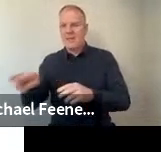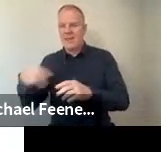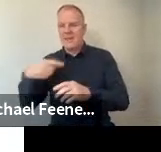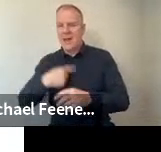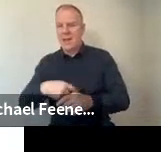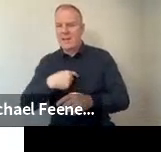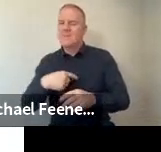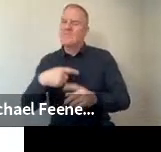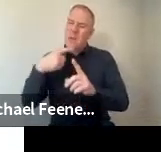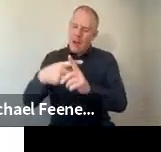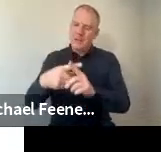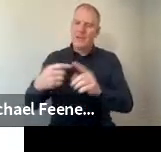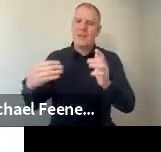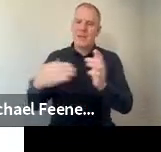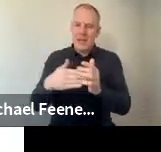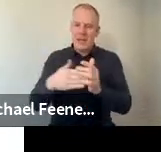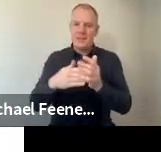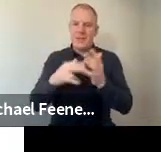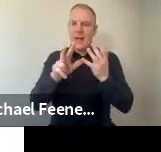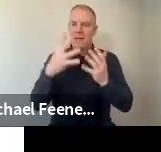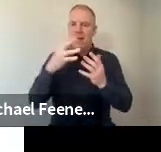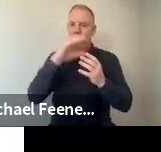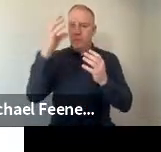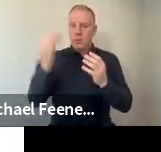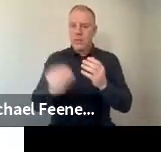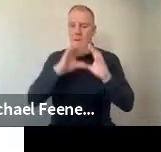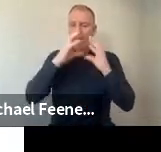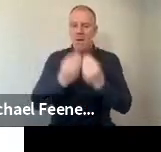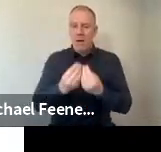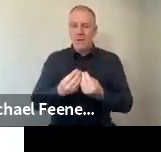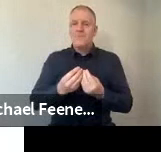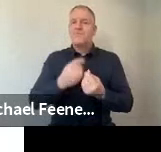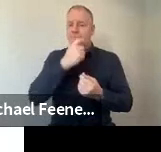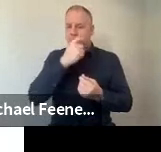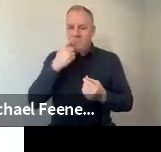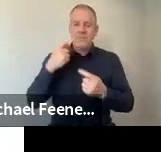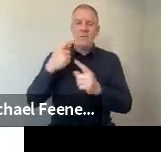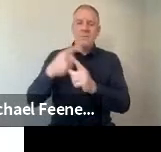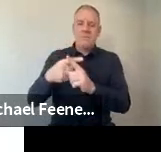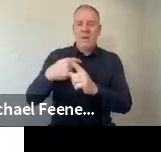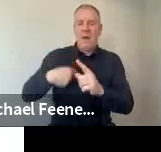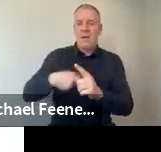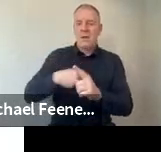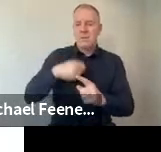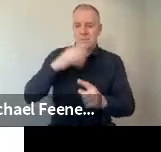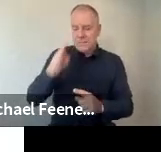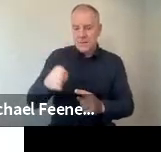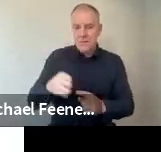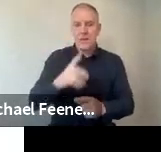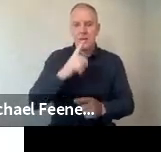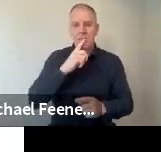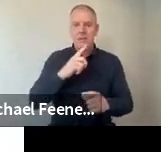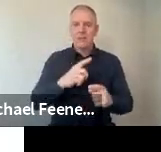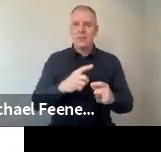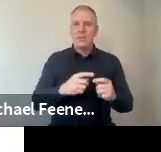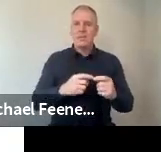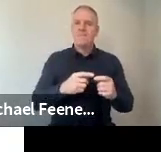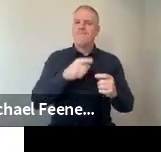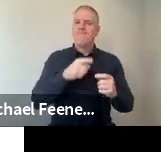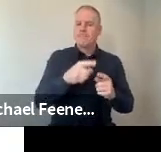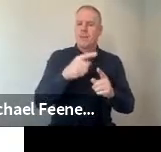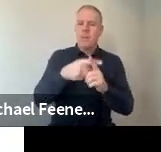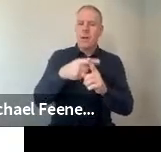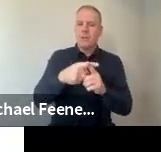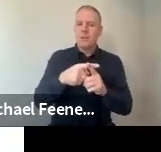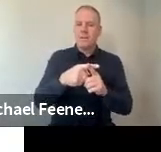positive results with 85% of people indicating that science is honest. But the strength of that positive